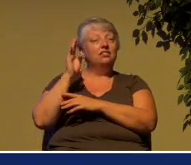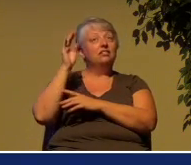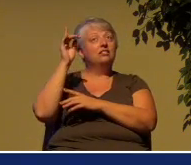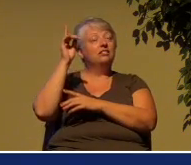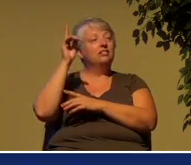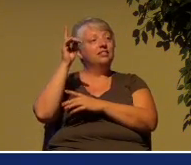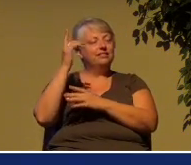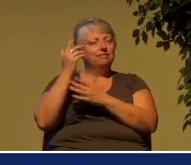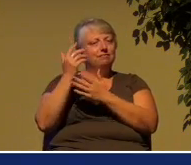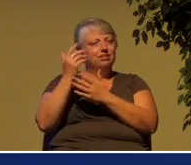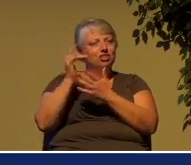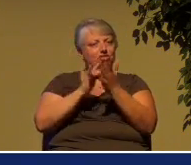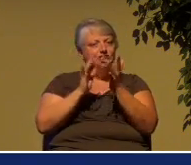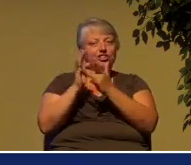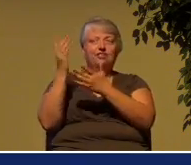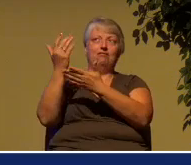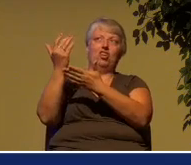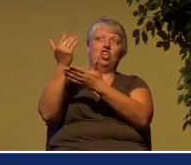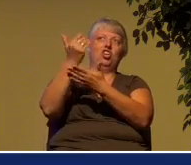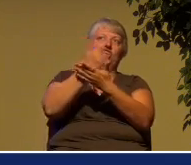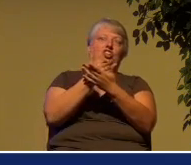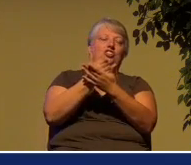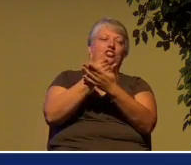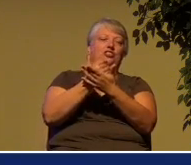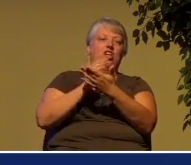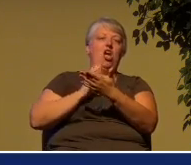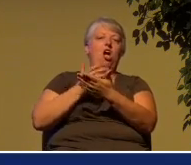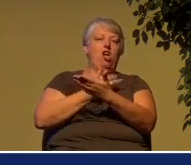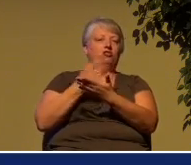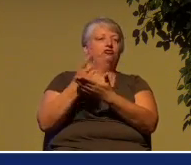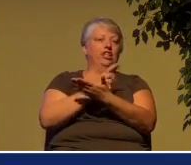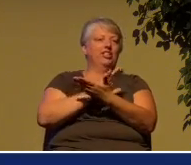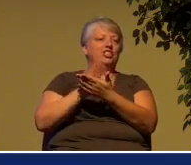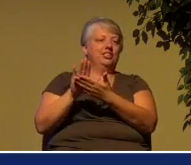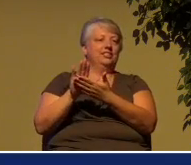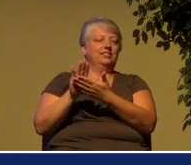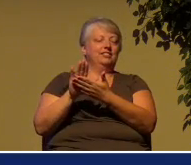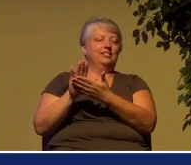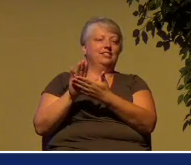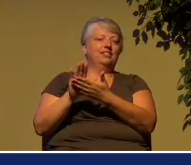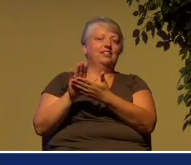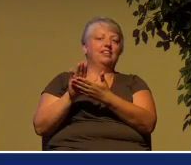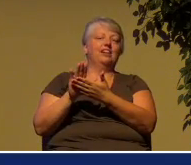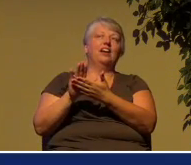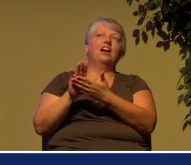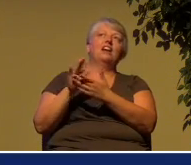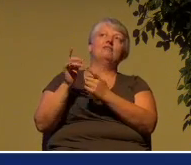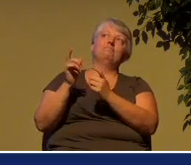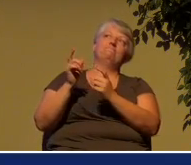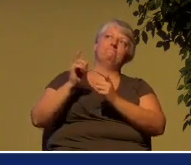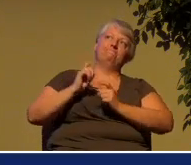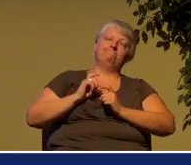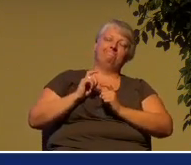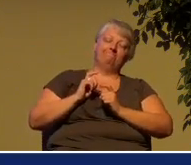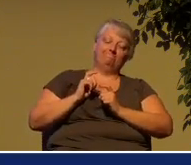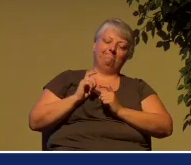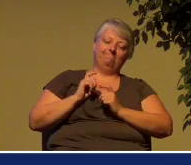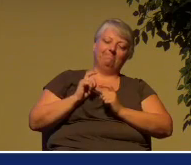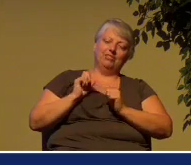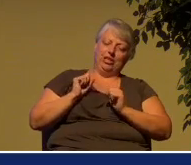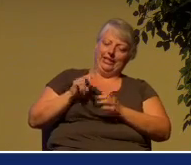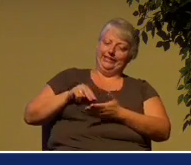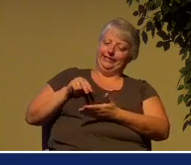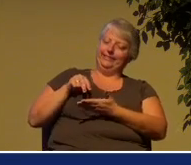earned for us the righteousness that we need to be able to stand in God's presence